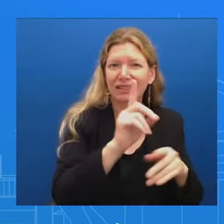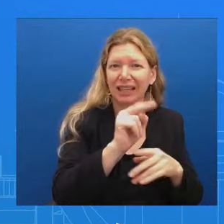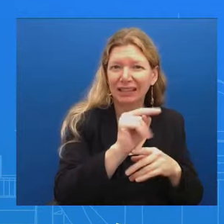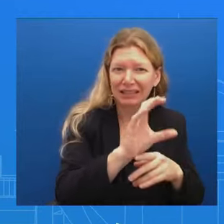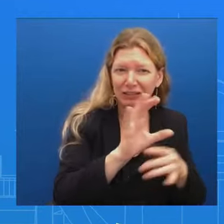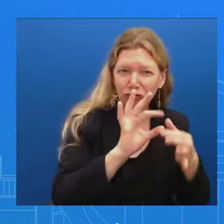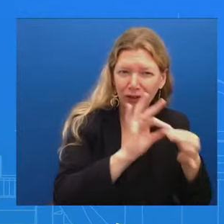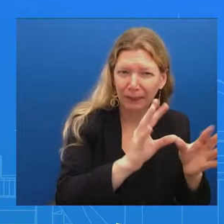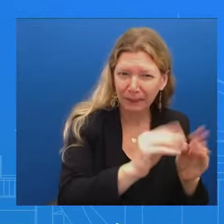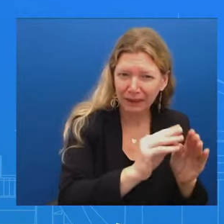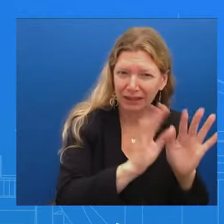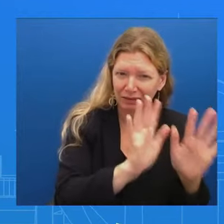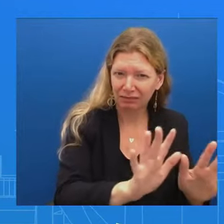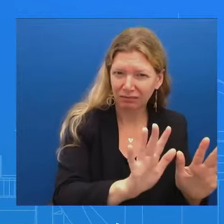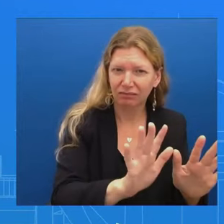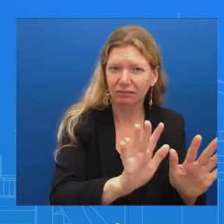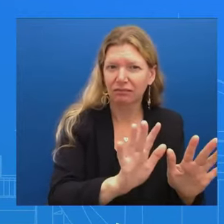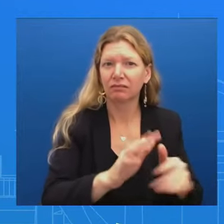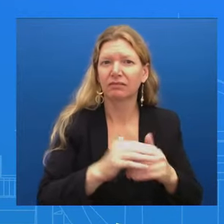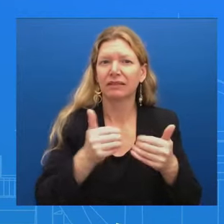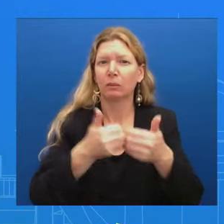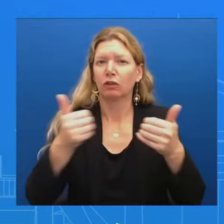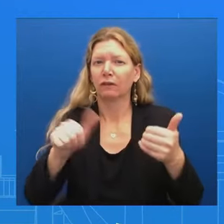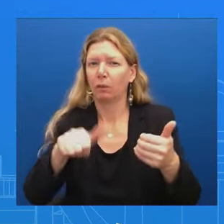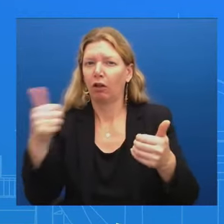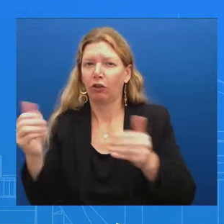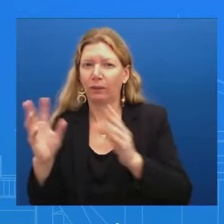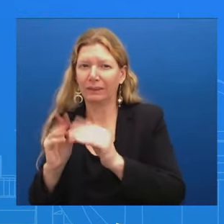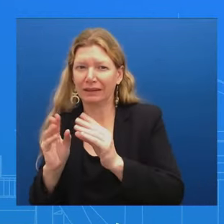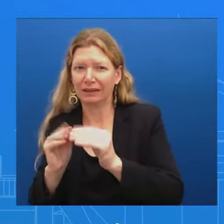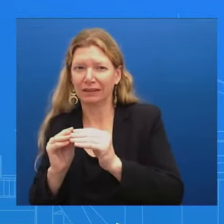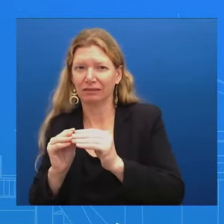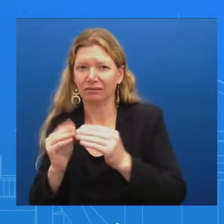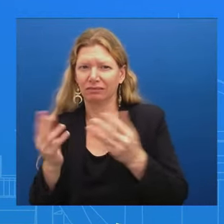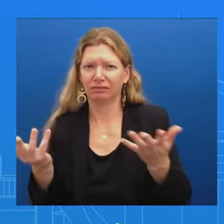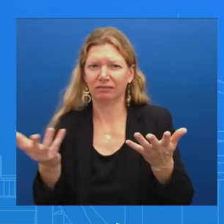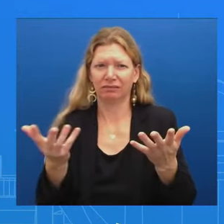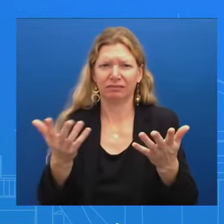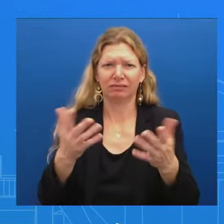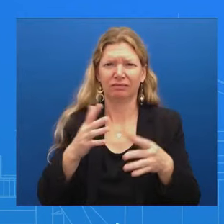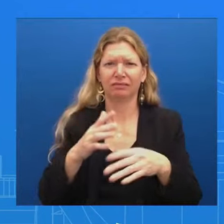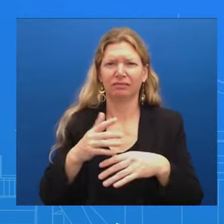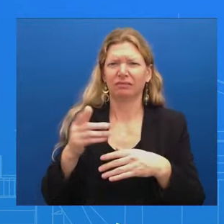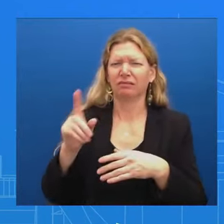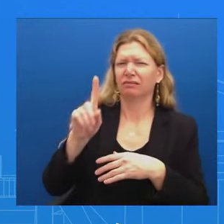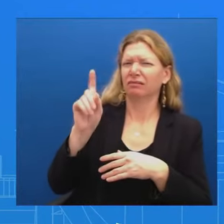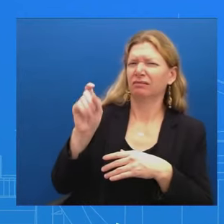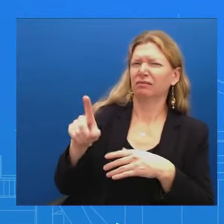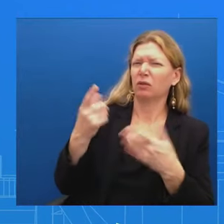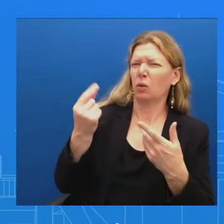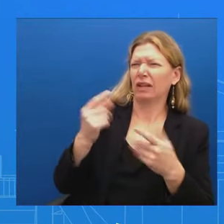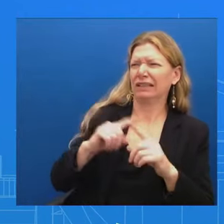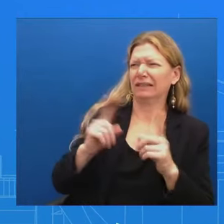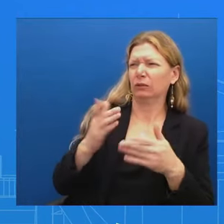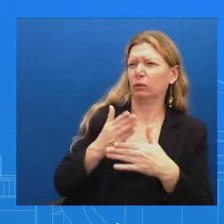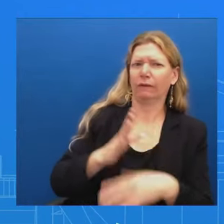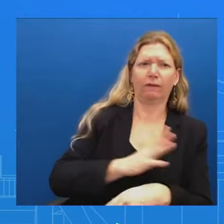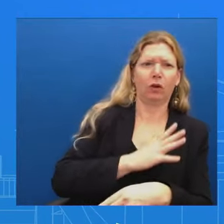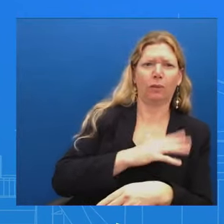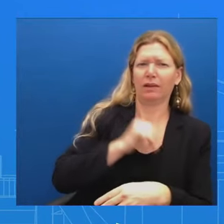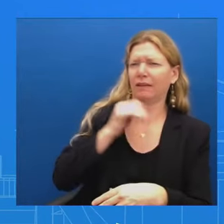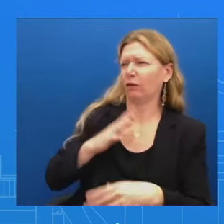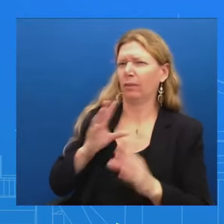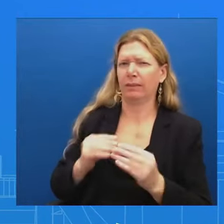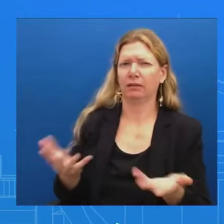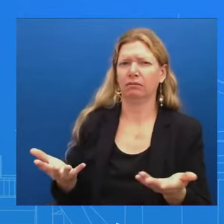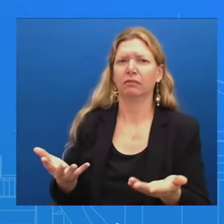remarks? Look, I would honestly I'm going to refer you On anything that's related to these specific meetings I would refer you to the campaign Because they're the ones that